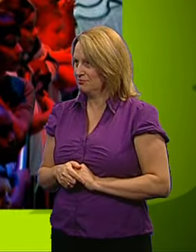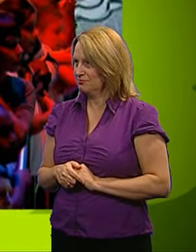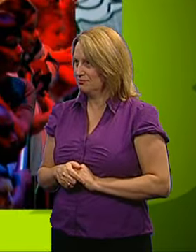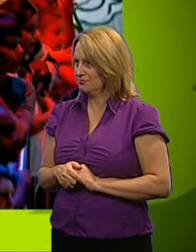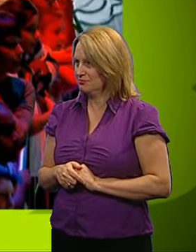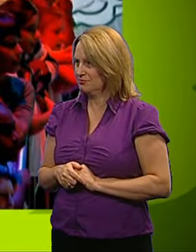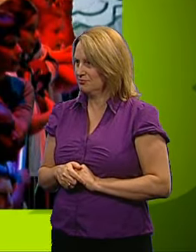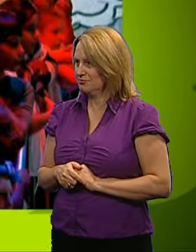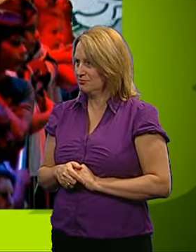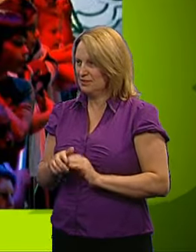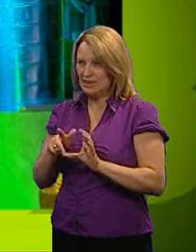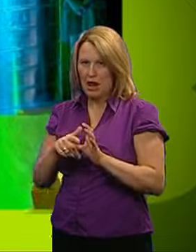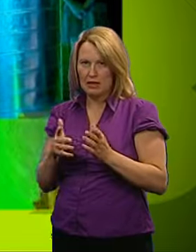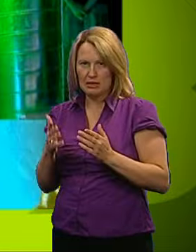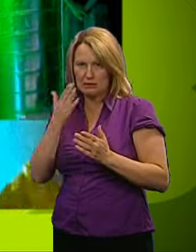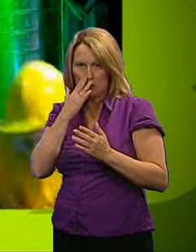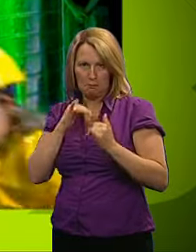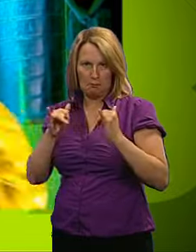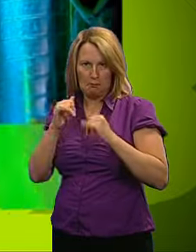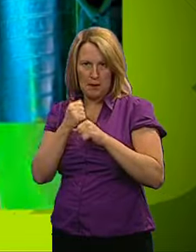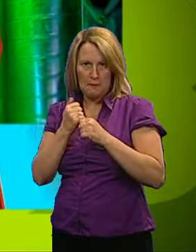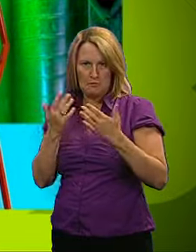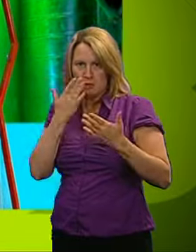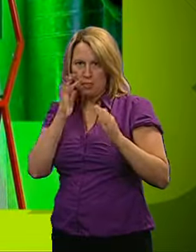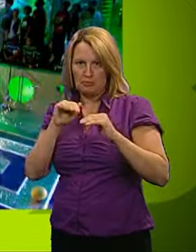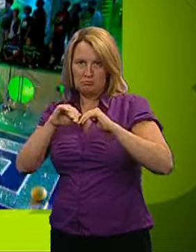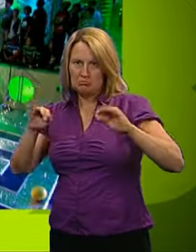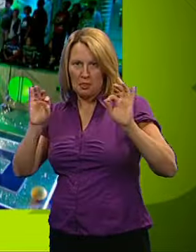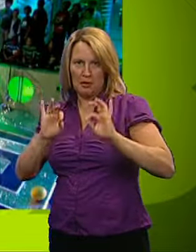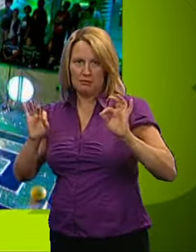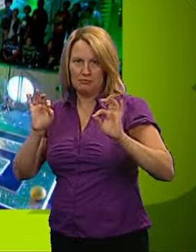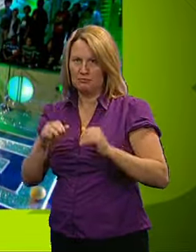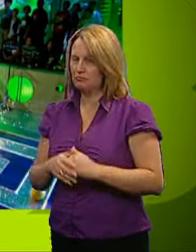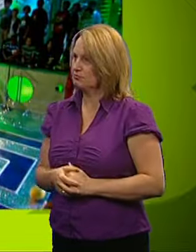And while it really is anybody's game, there is nothing separating these two sides.